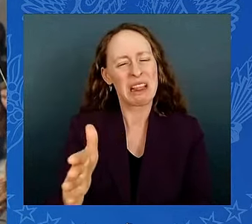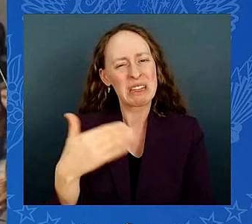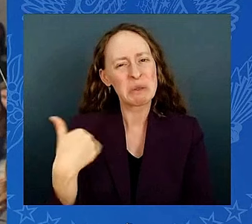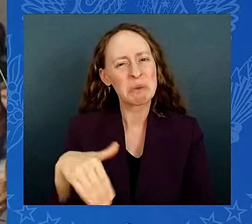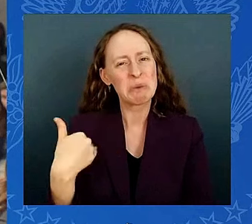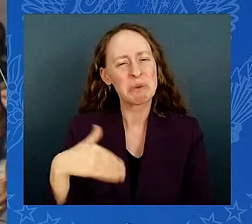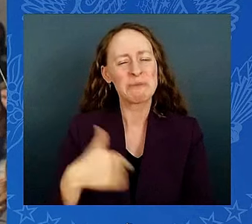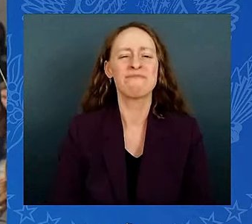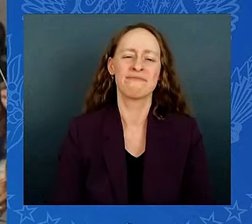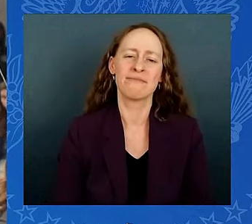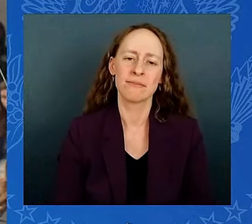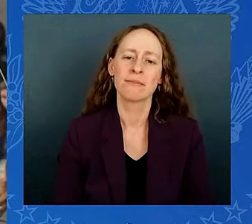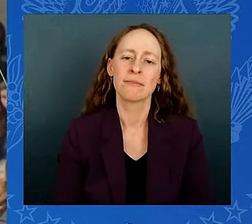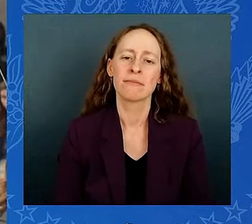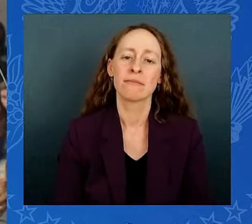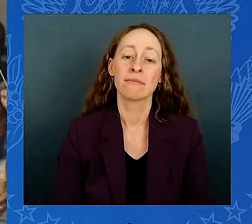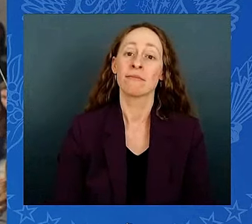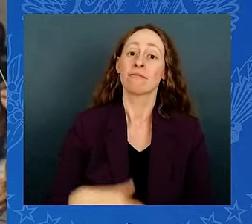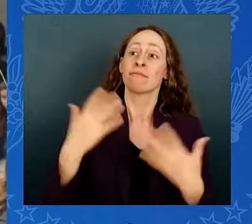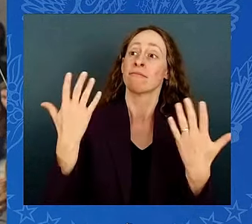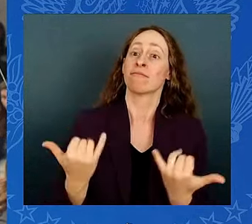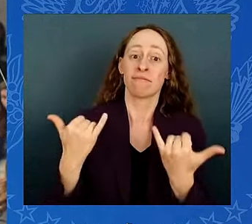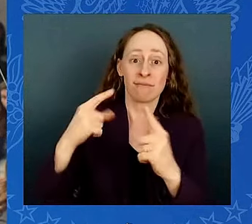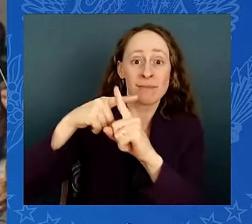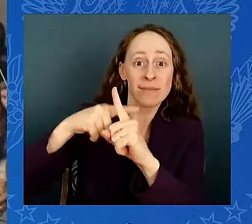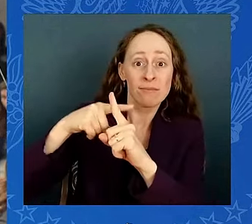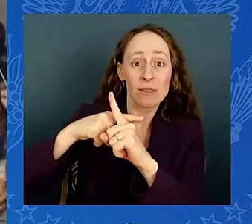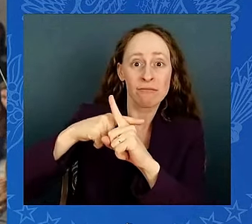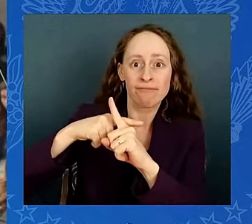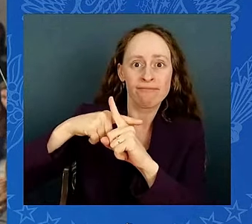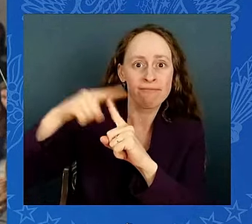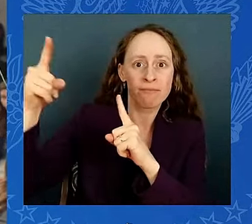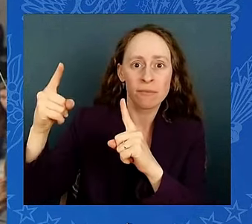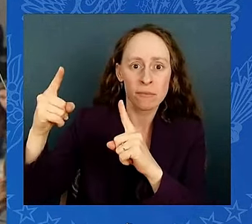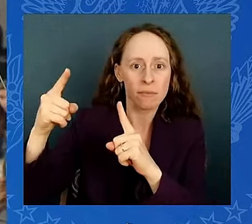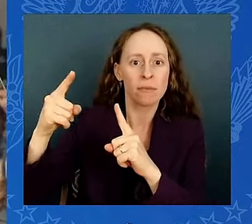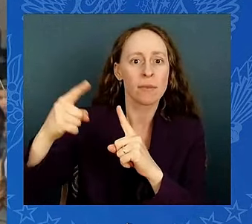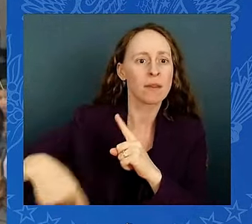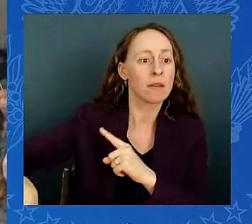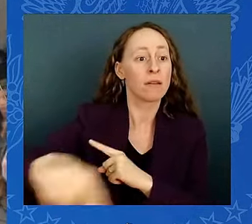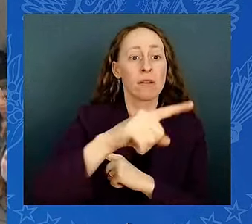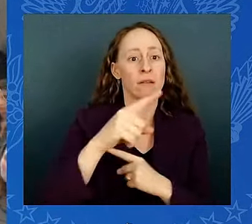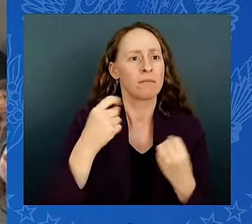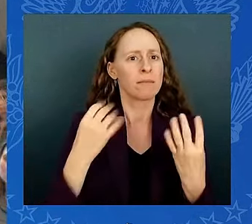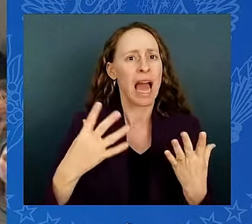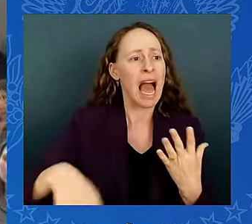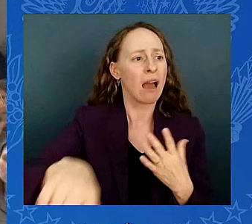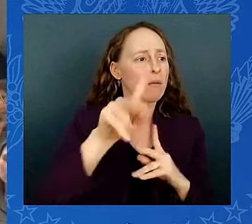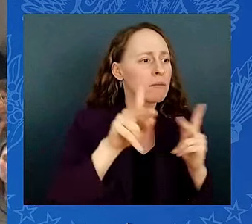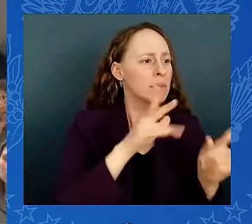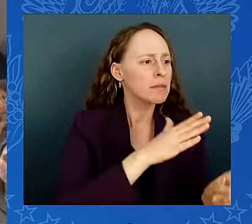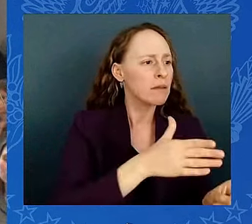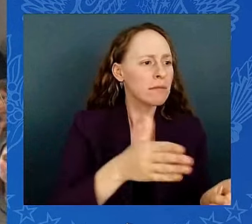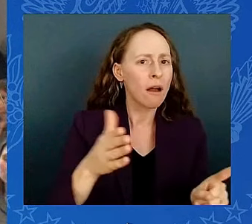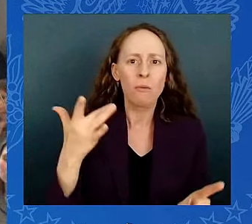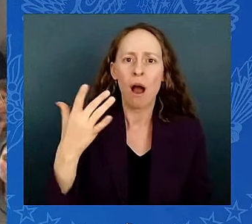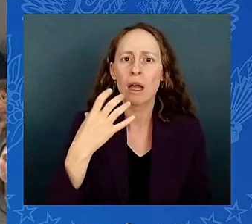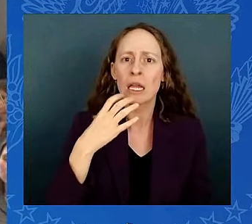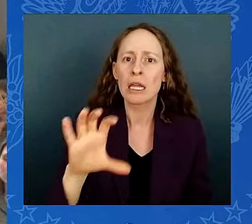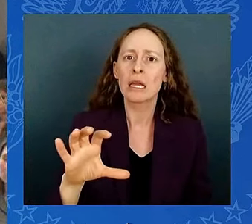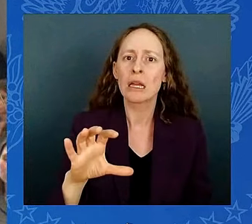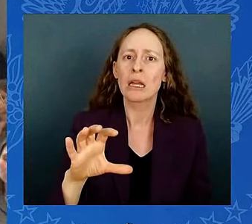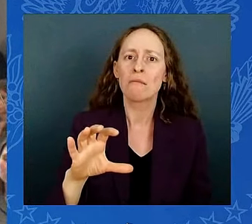is the number one weather-related killer in the United States. More people die from extreme heat than floods, hurricanes, and tornadoes